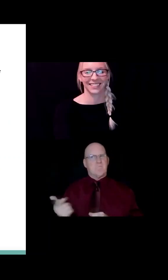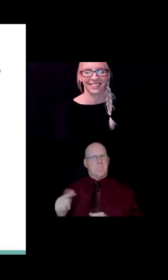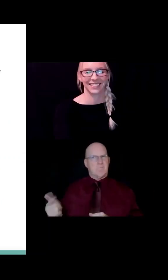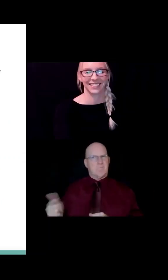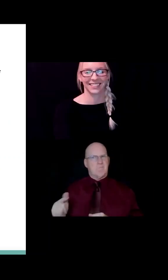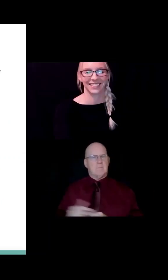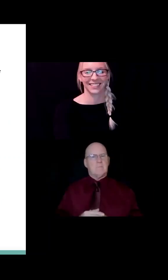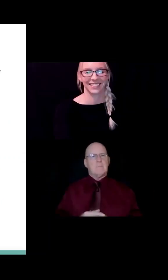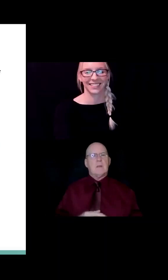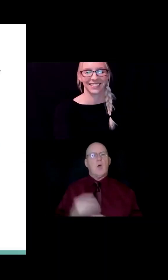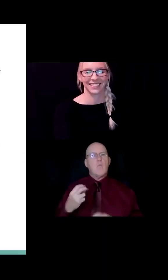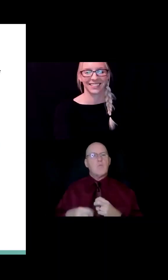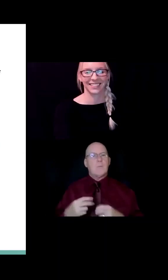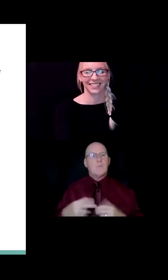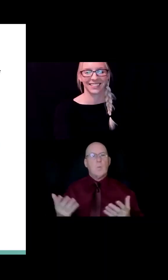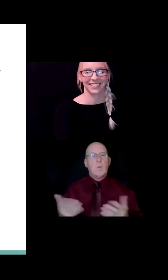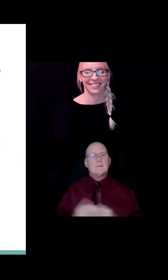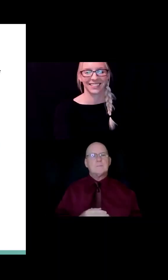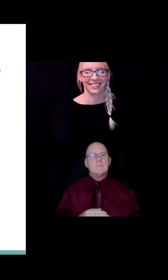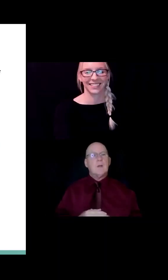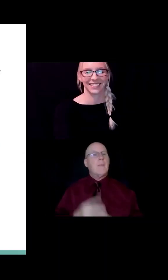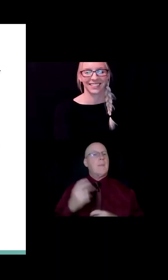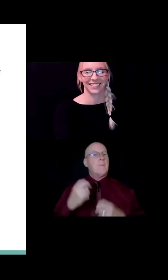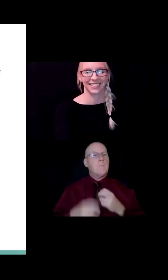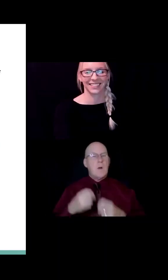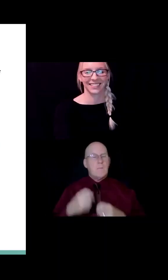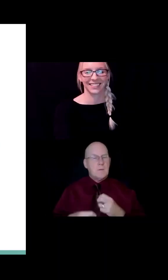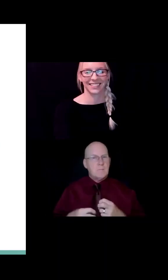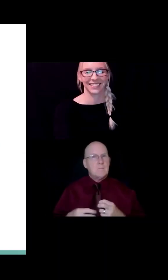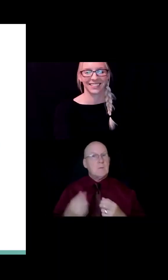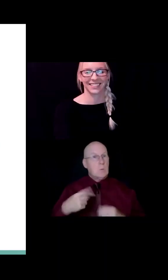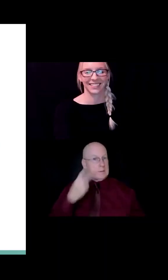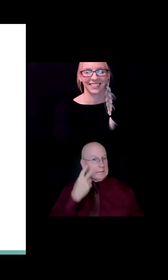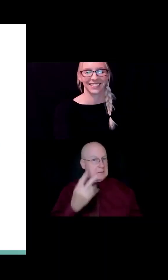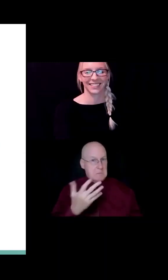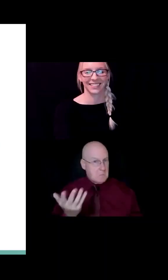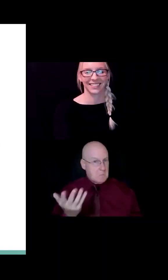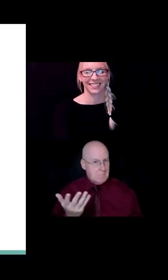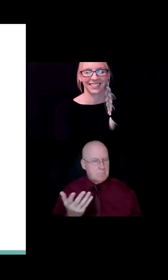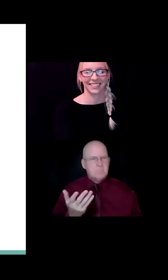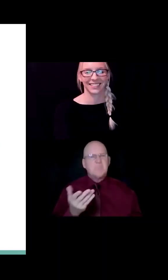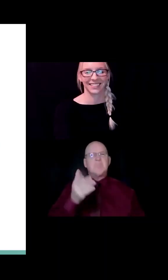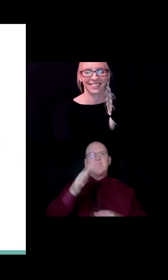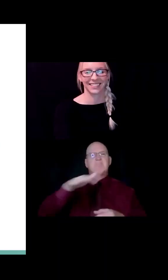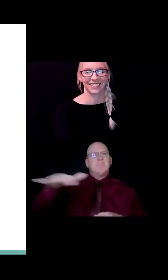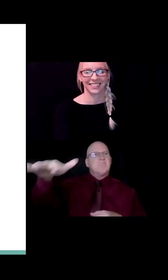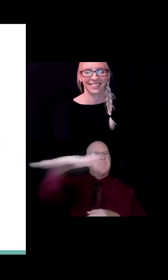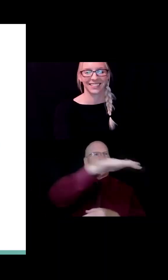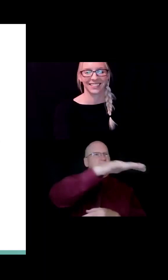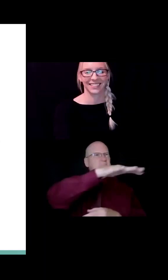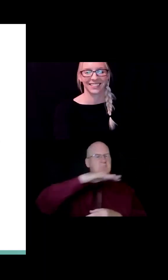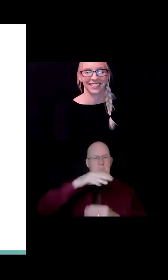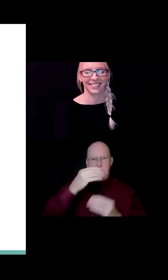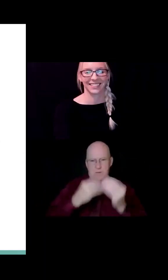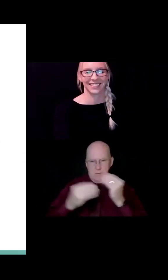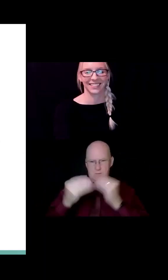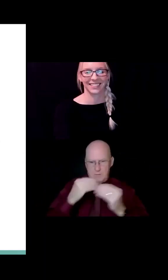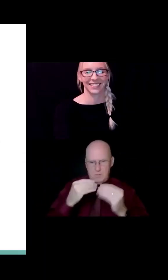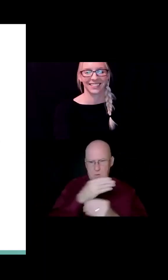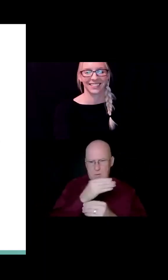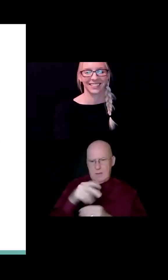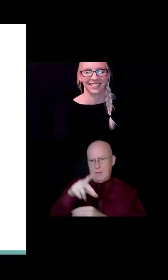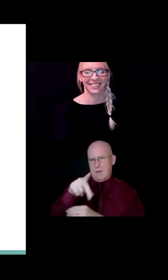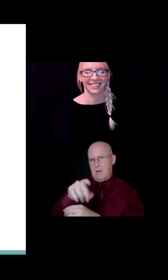is the problem? The problem, as we see it, is that our neighborhoods are food and pollinator deserts.